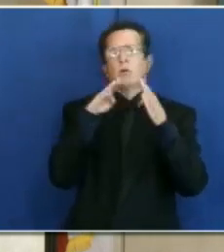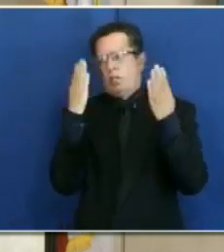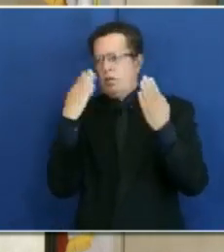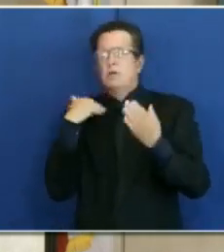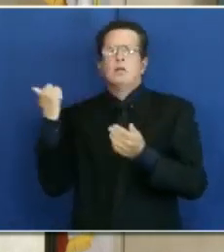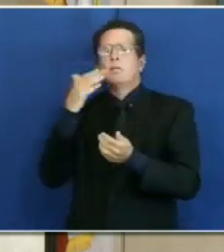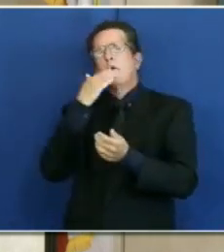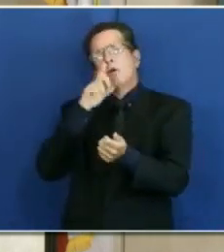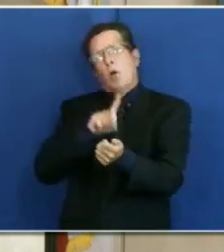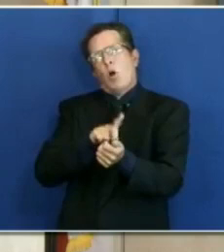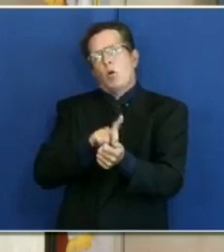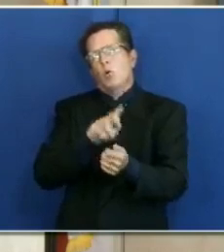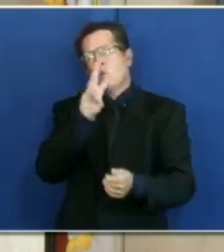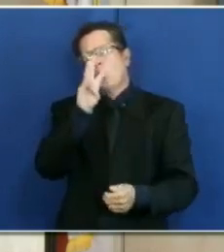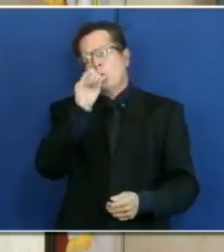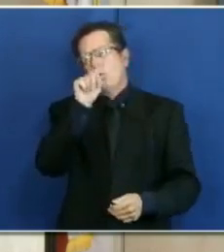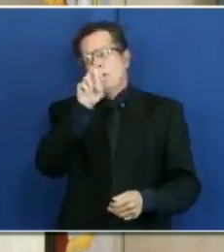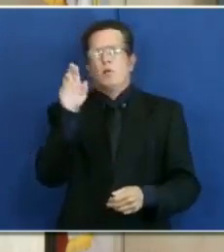respond.